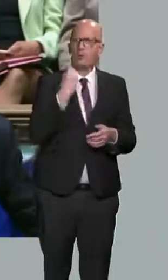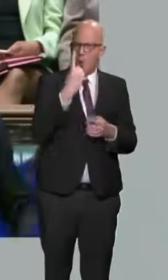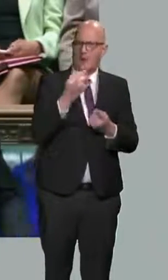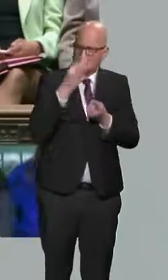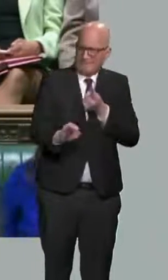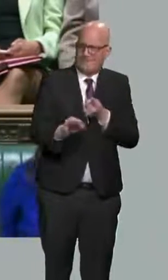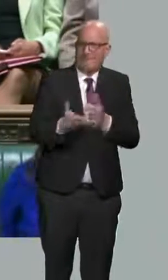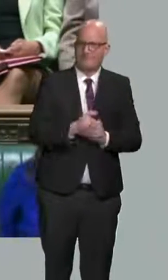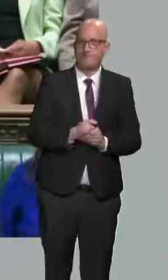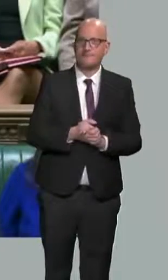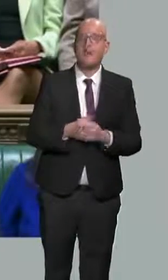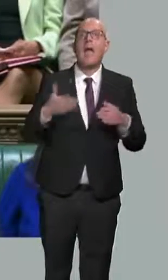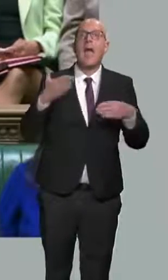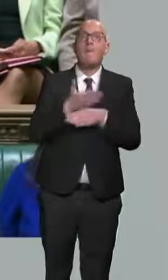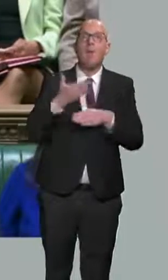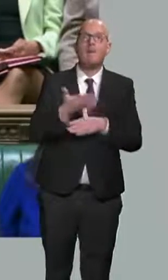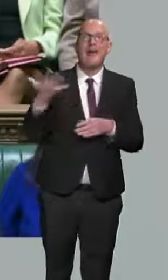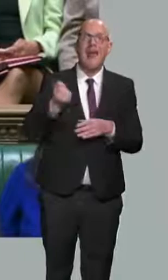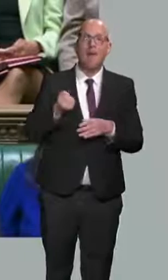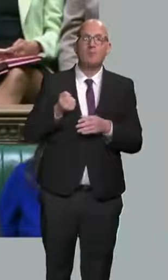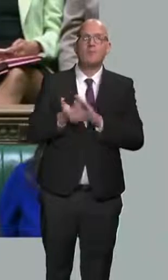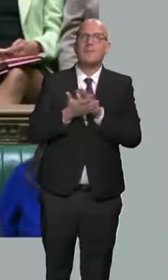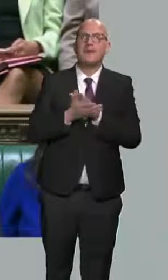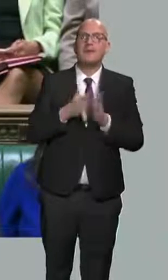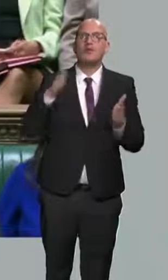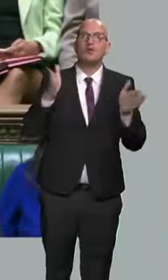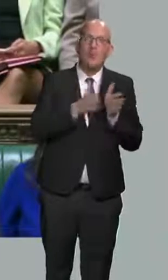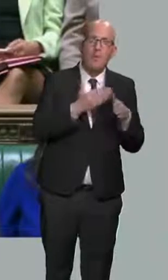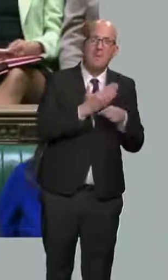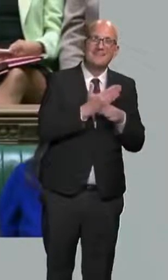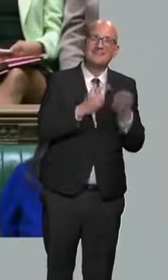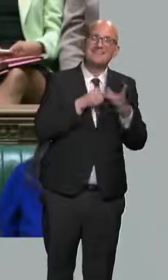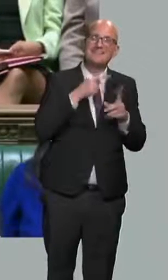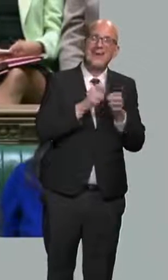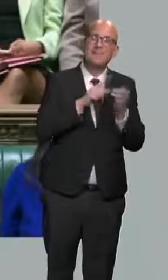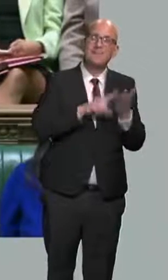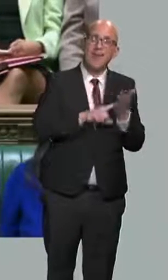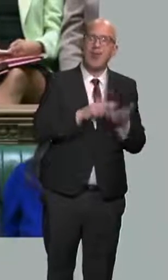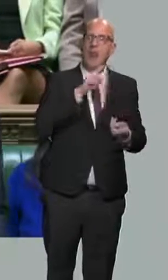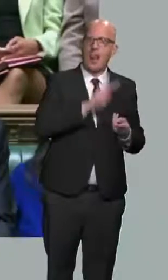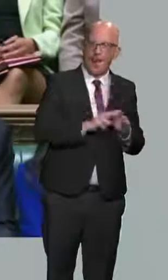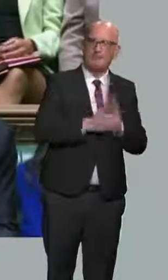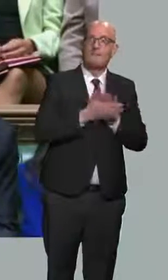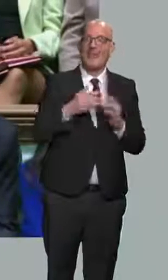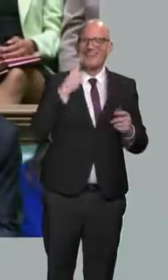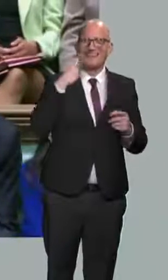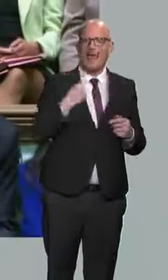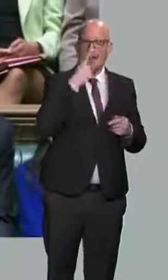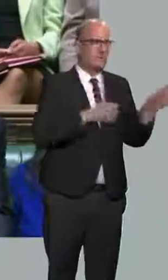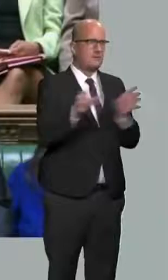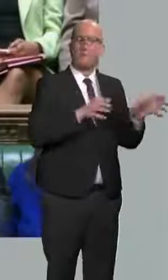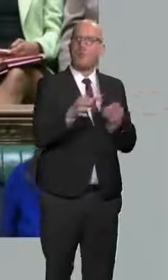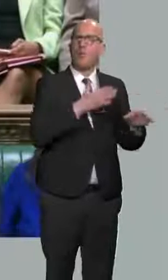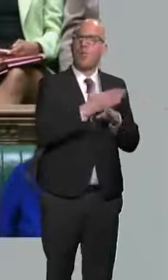The Employment Allowance cuts small businesses' tax bills, making it cheaper to employ workers. In my first budget two years